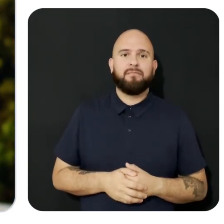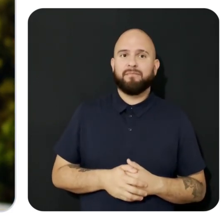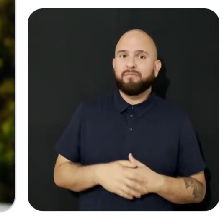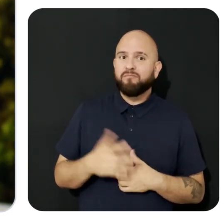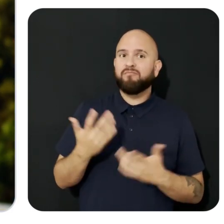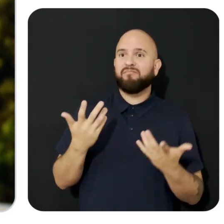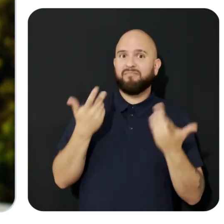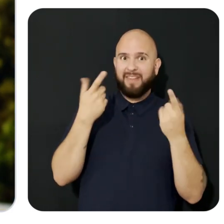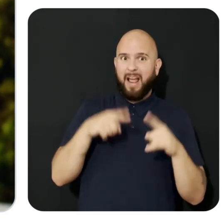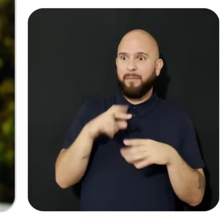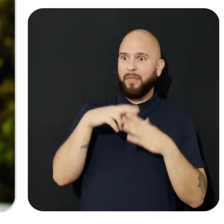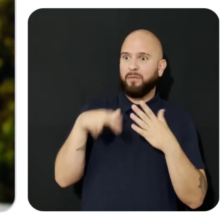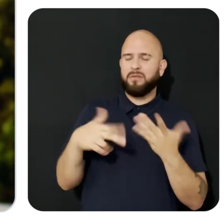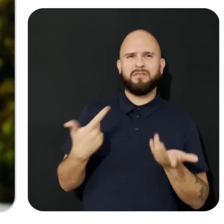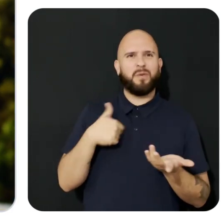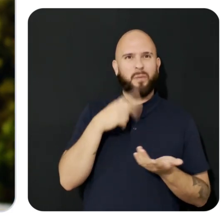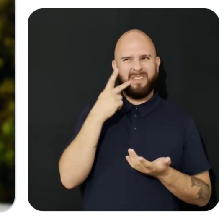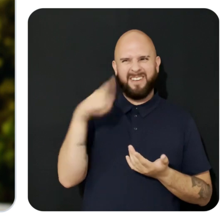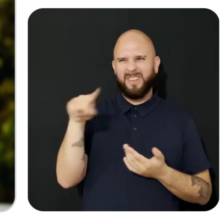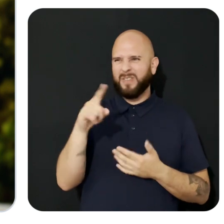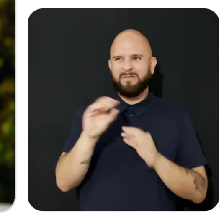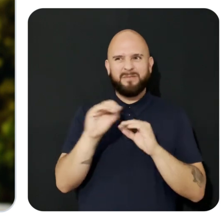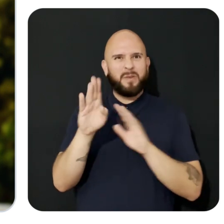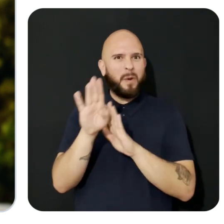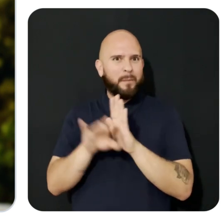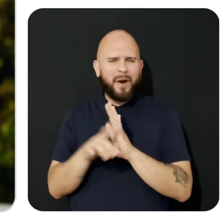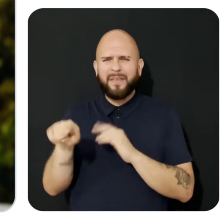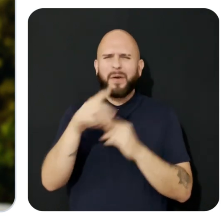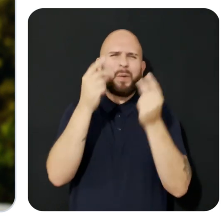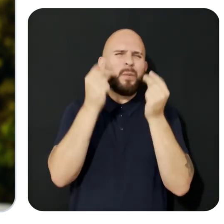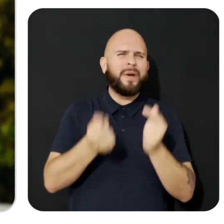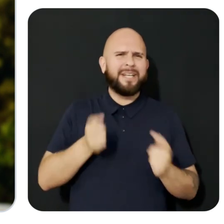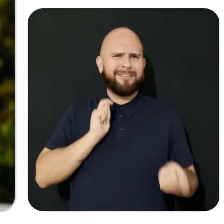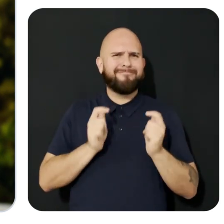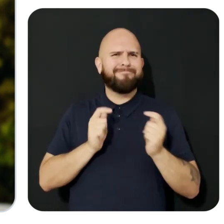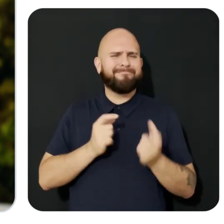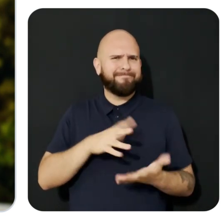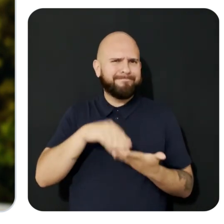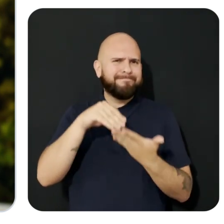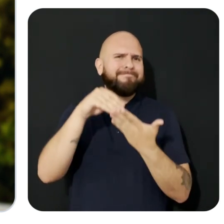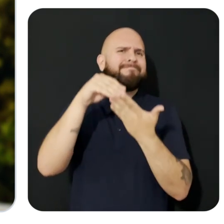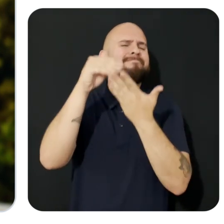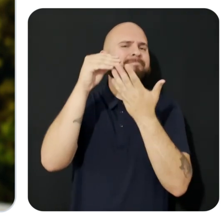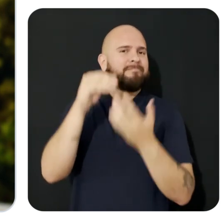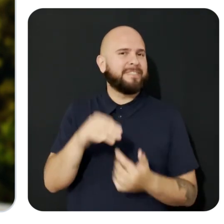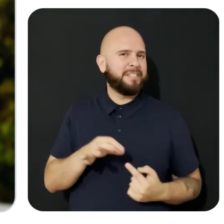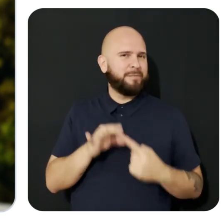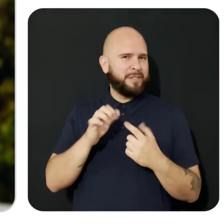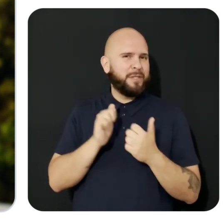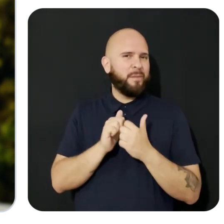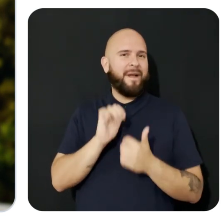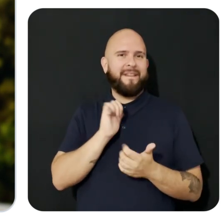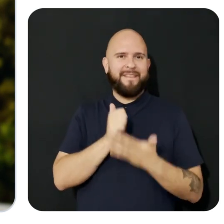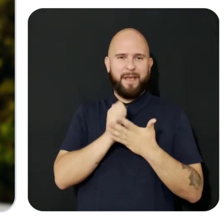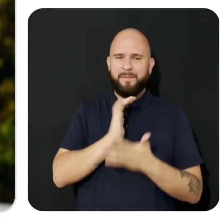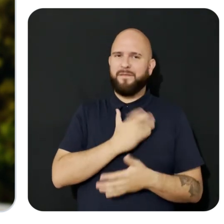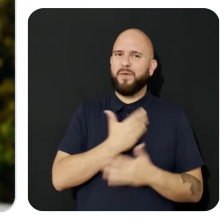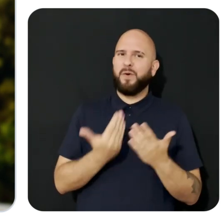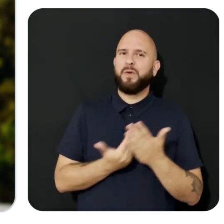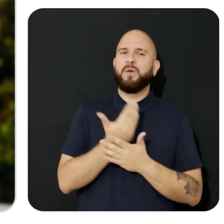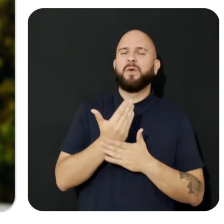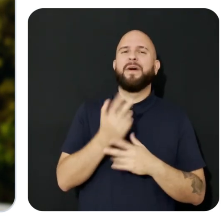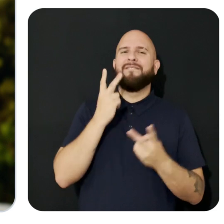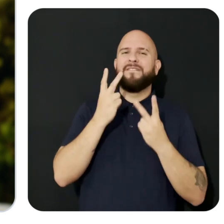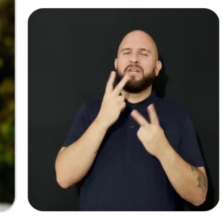in XR were able to rapidly prototype and create new immersive experiences, especially with the help of our new Visual Spatial